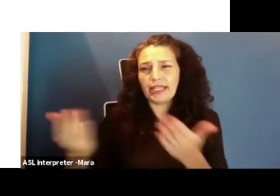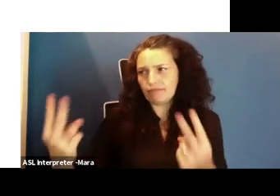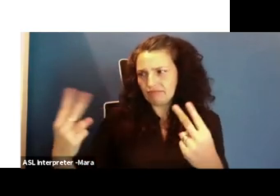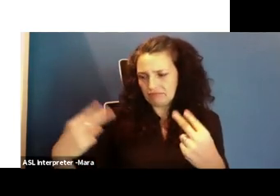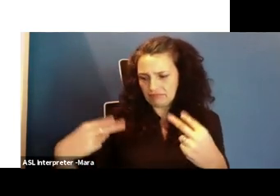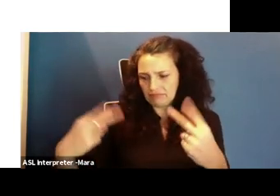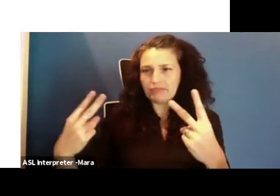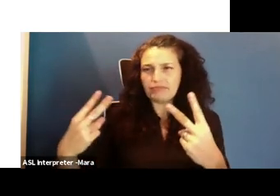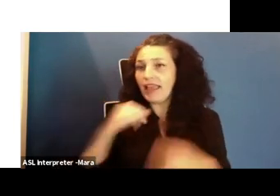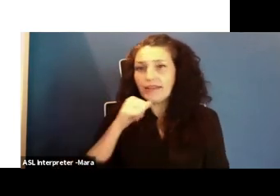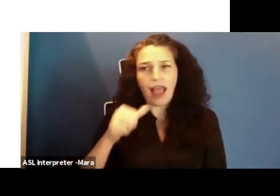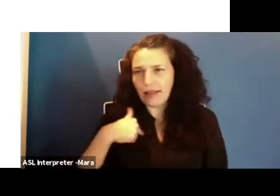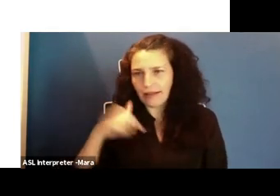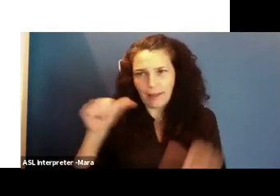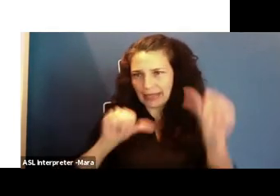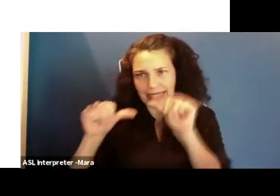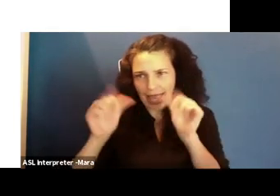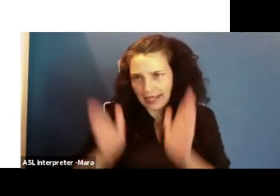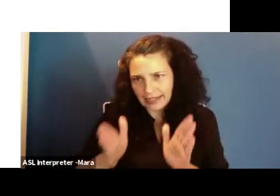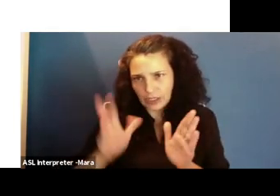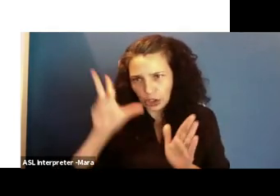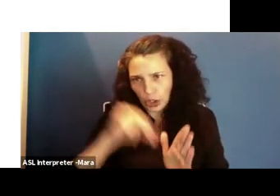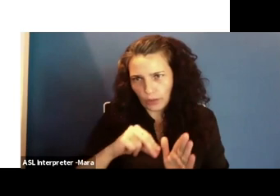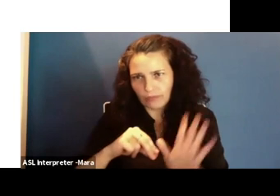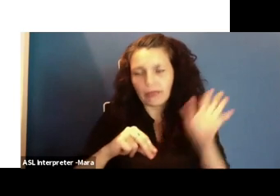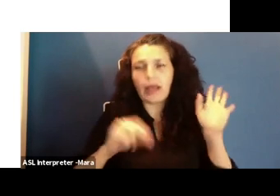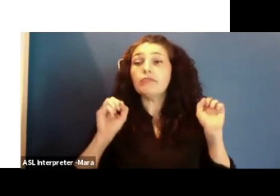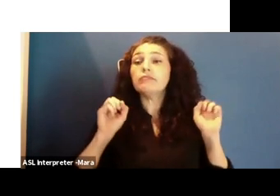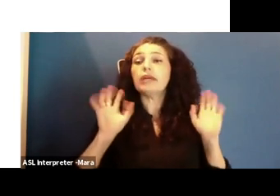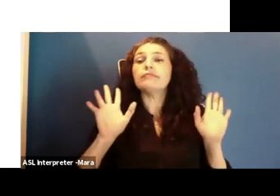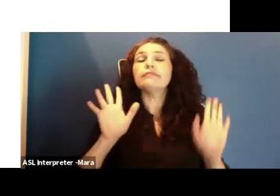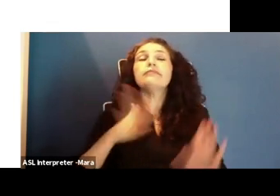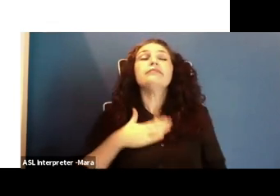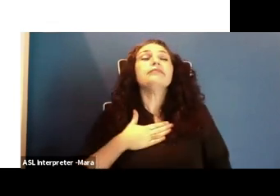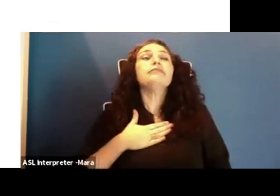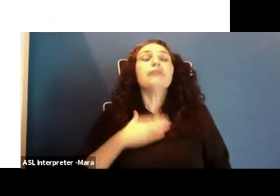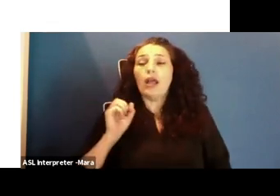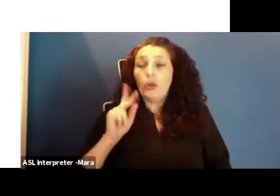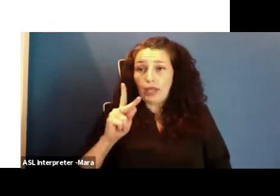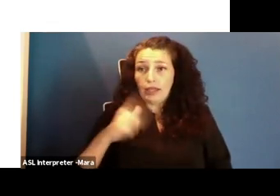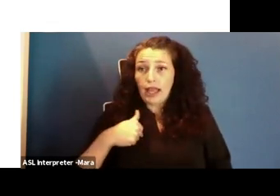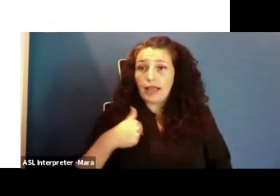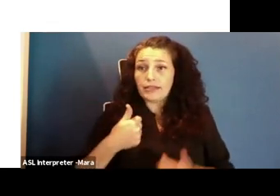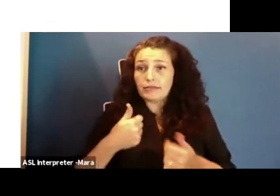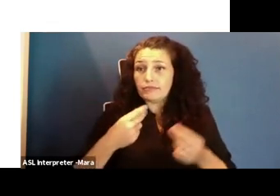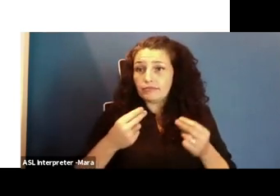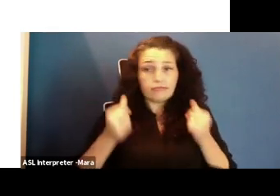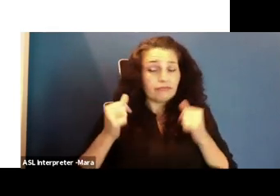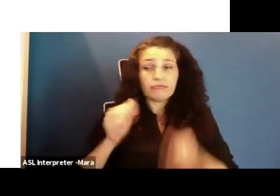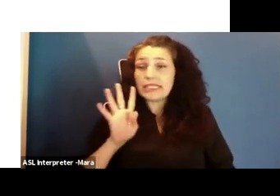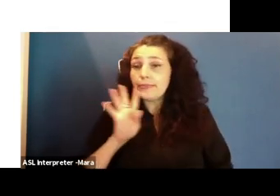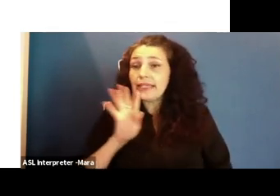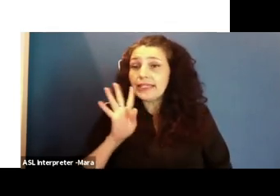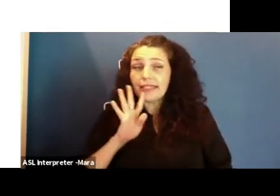but that's okay. When I start to open my mouth and speak, they quickly understand that I am. And so